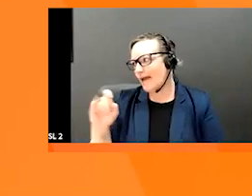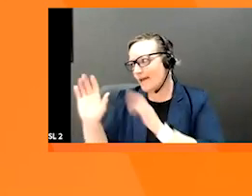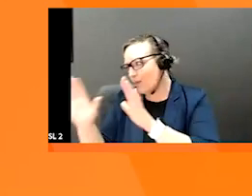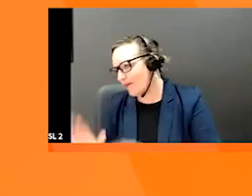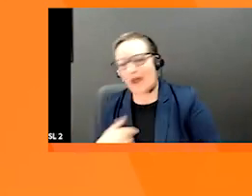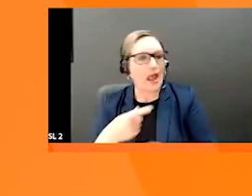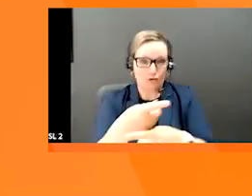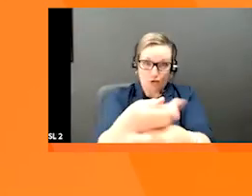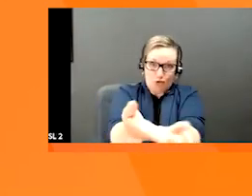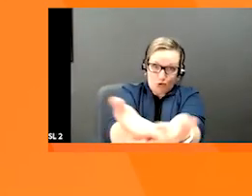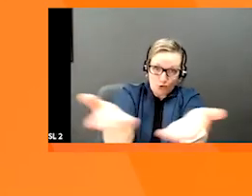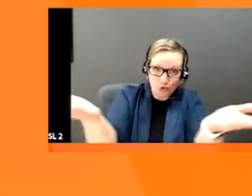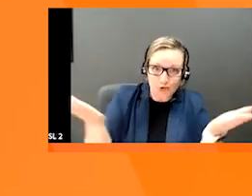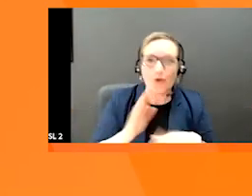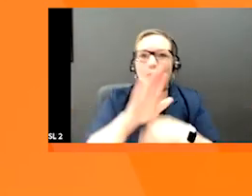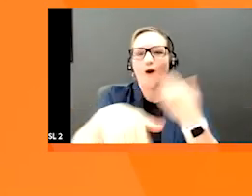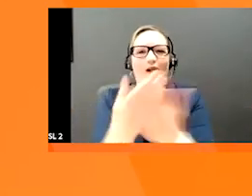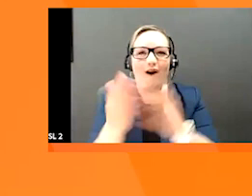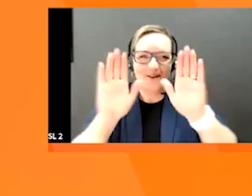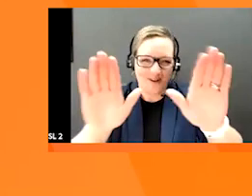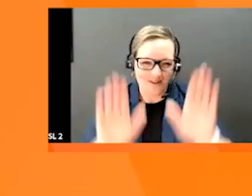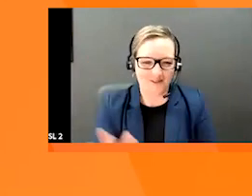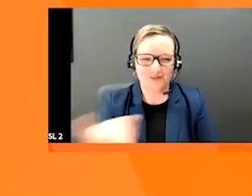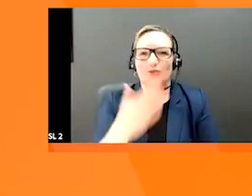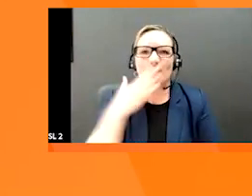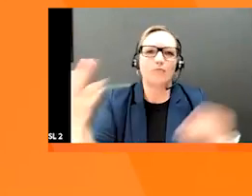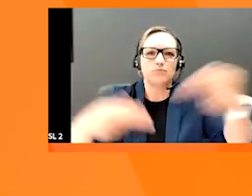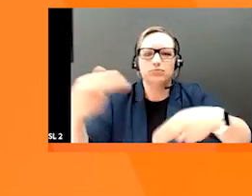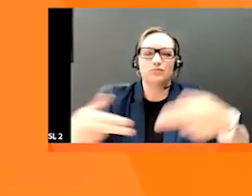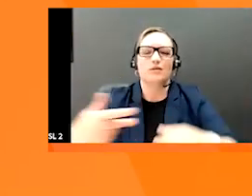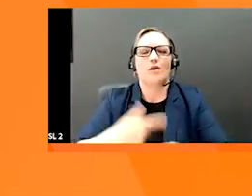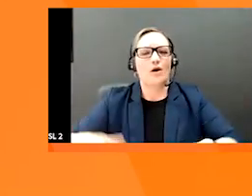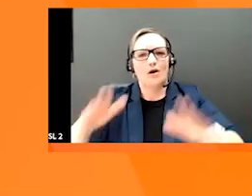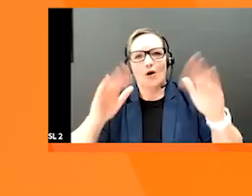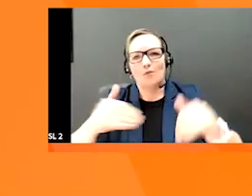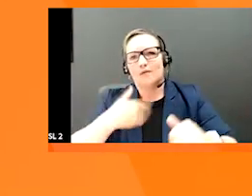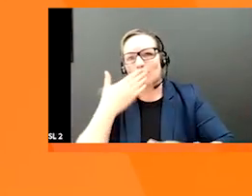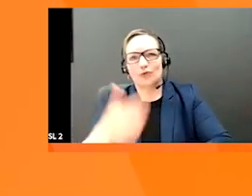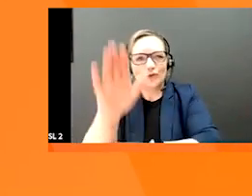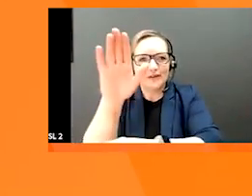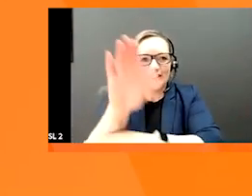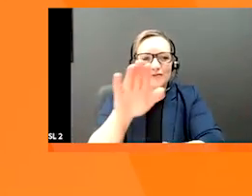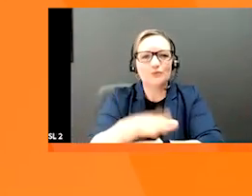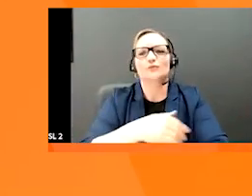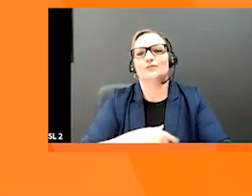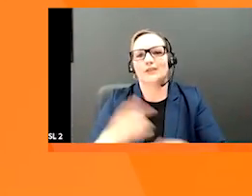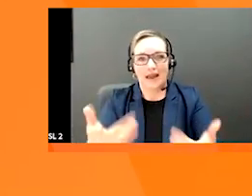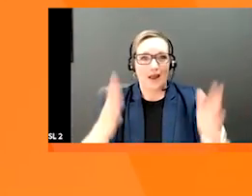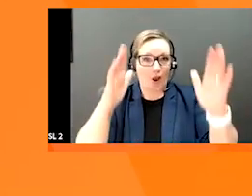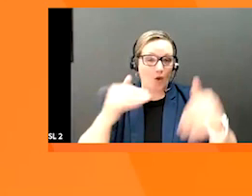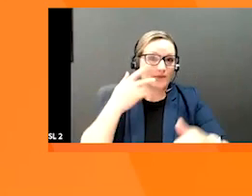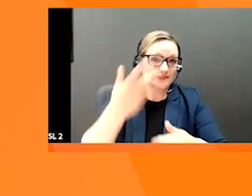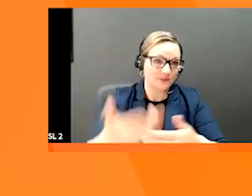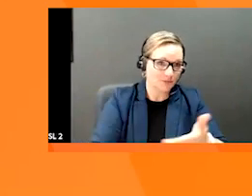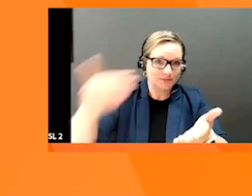Thank you so much for being here today. I wish you a wonderful afternoon and I hope you all come